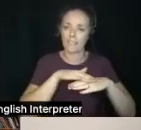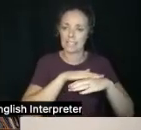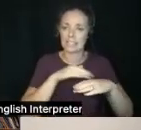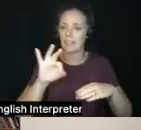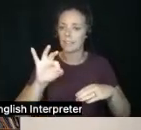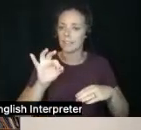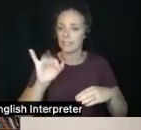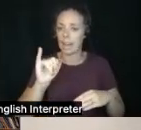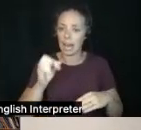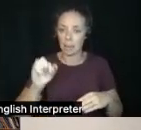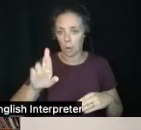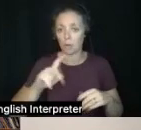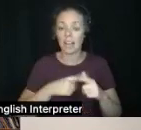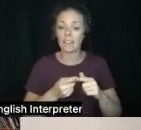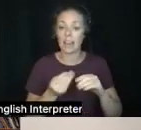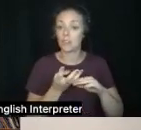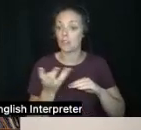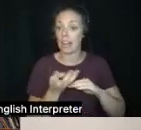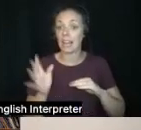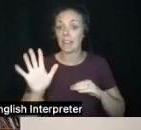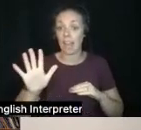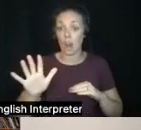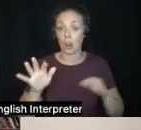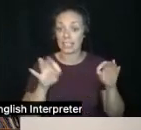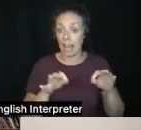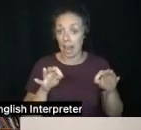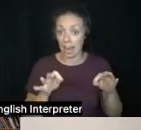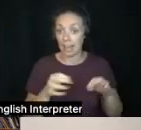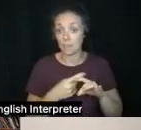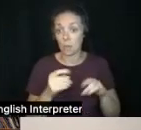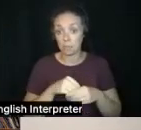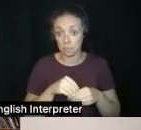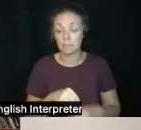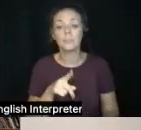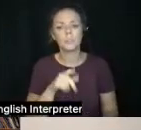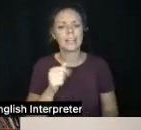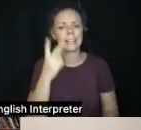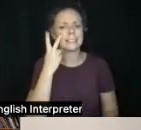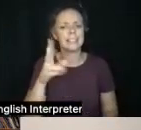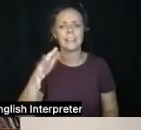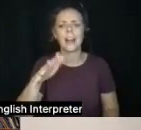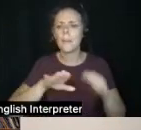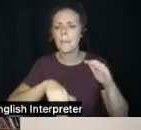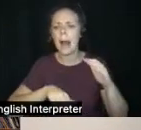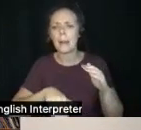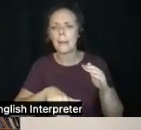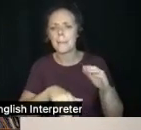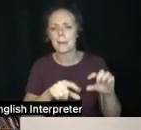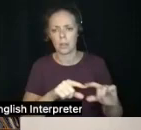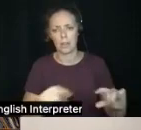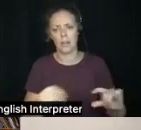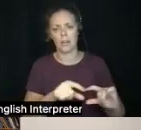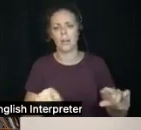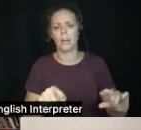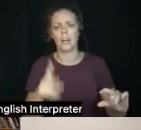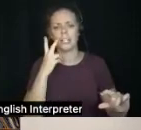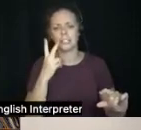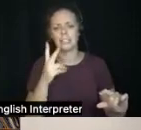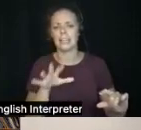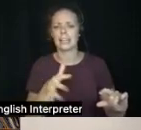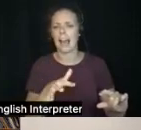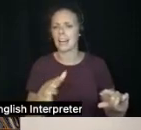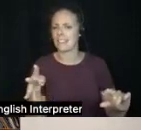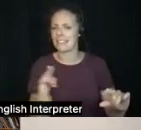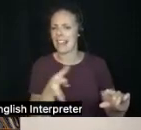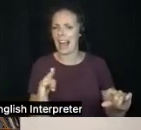their dye. You can see sort of toward the bottom, there's kind of these lines. To me